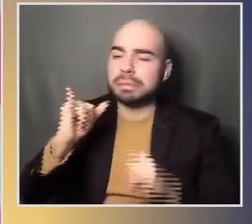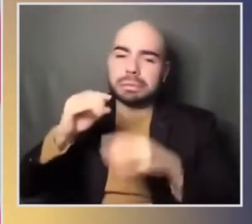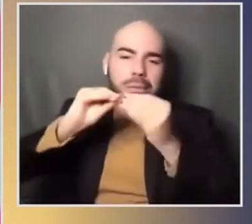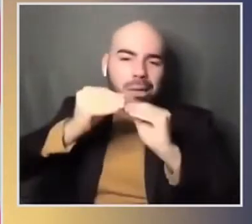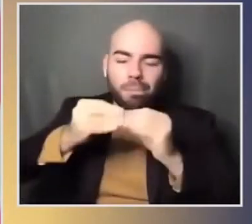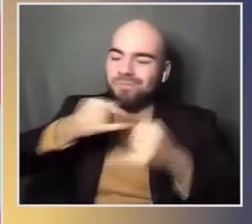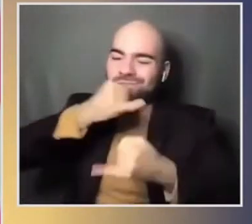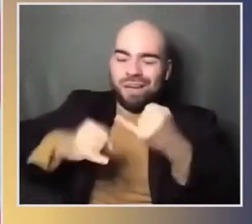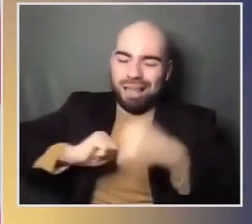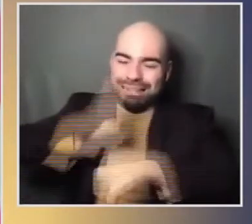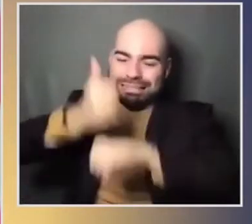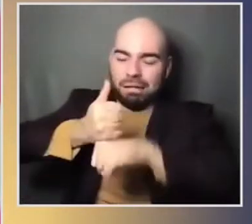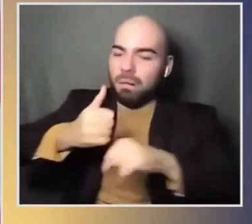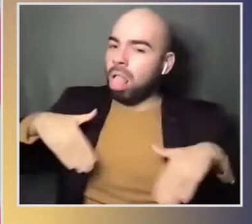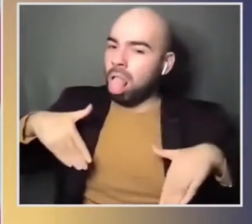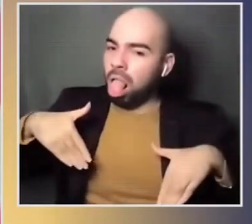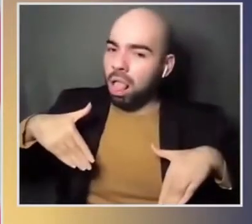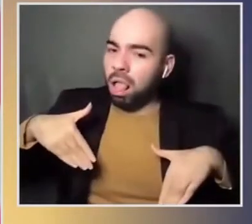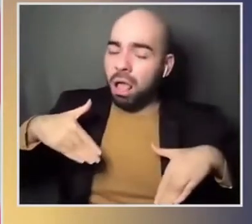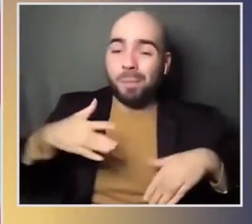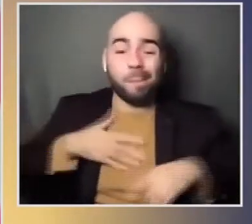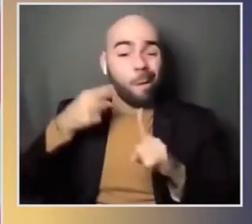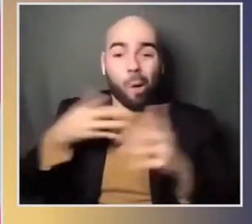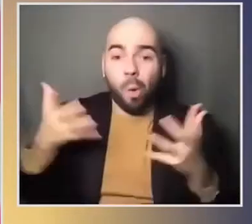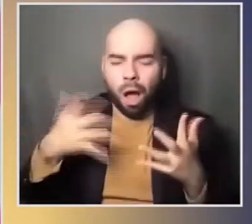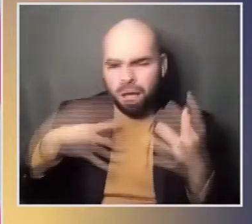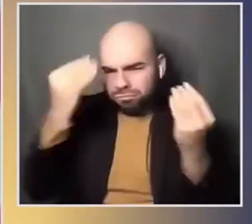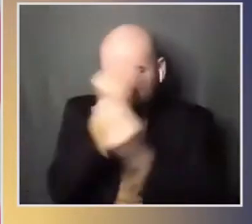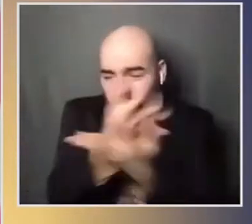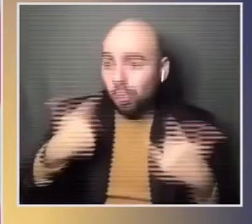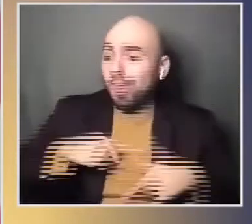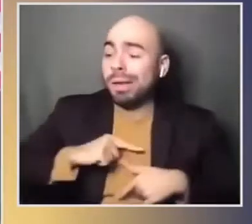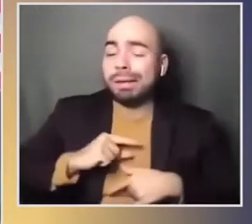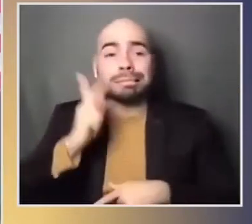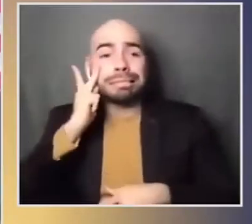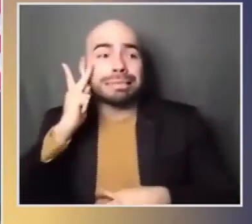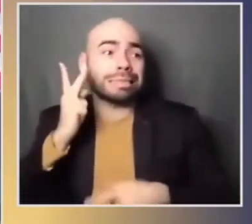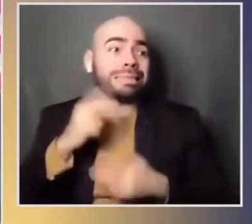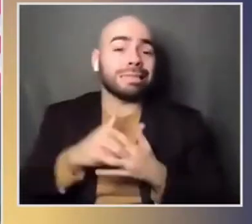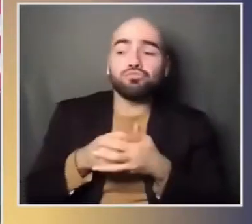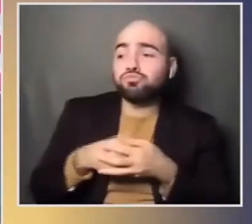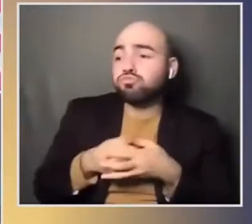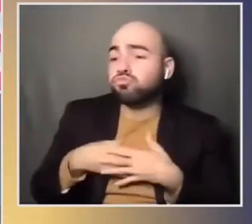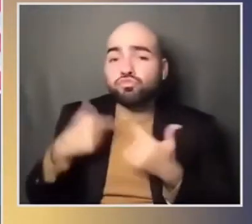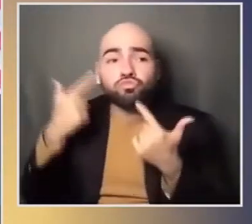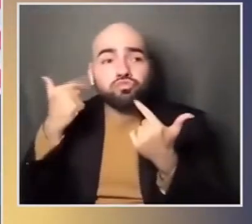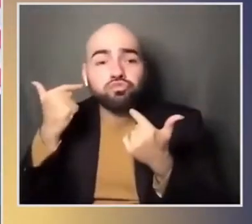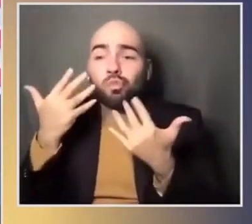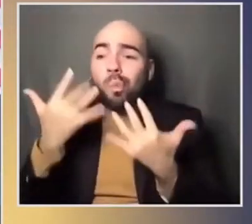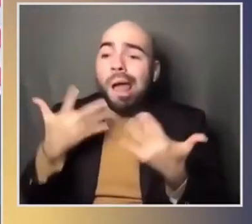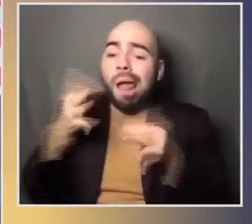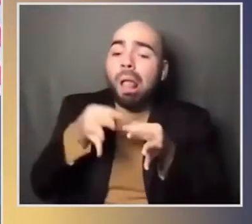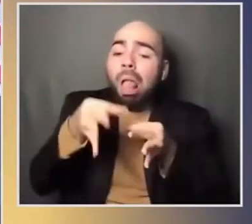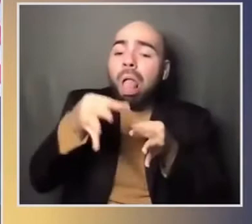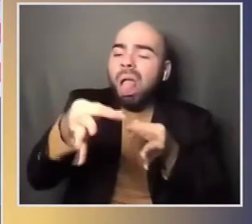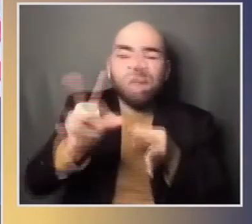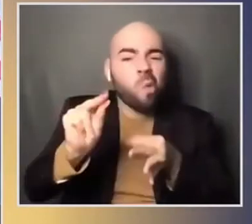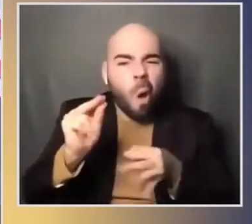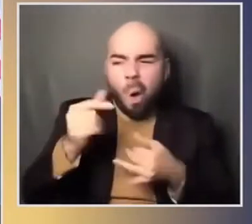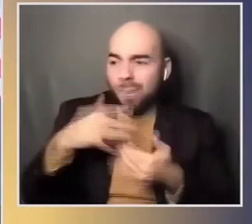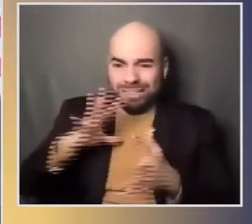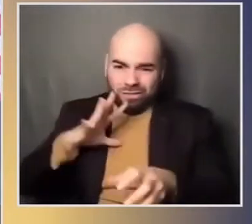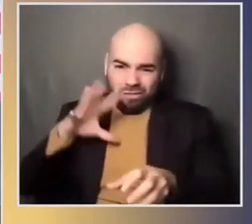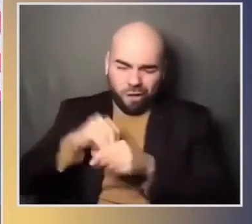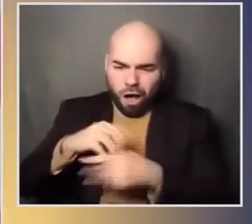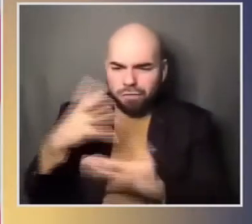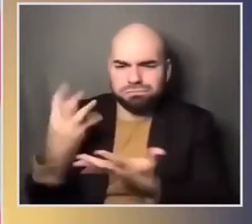agreement or pressing issues like new stats the crucial u.s relationship nuclear arms reduction treaty